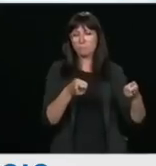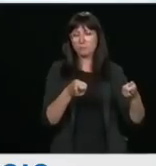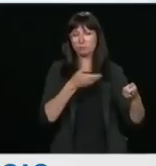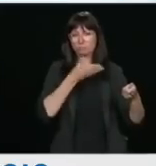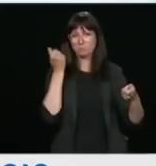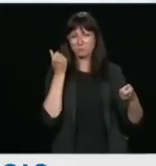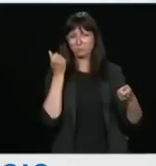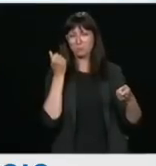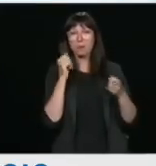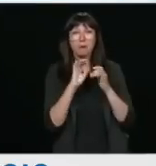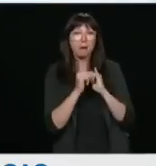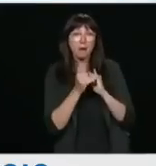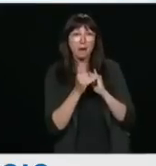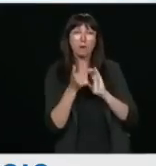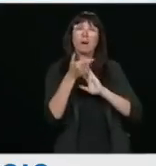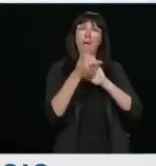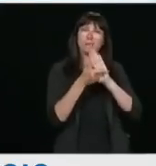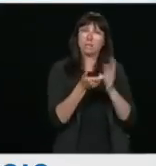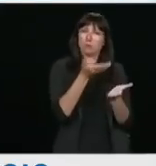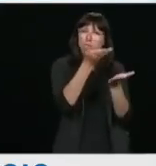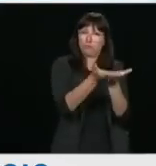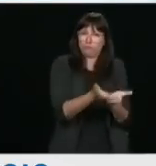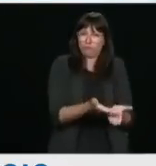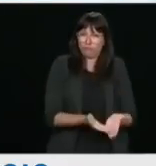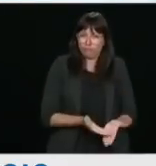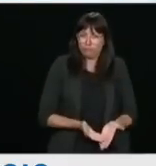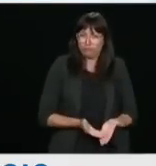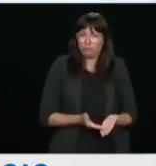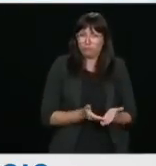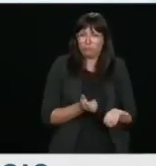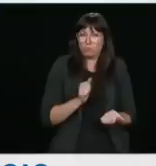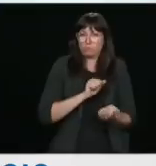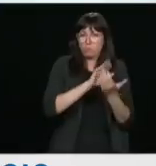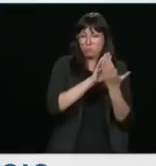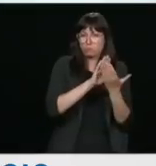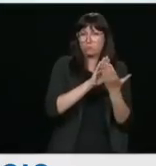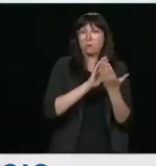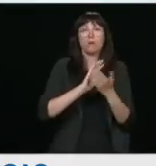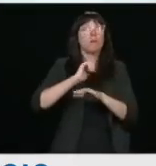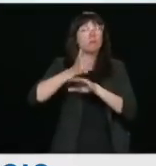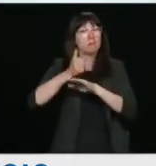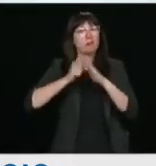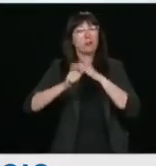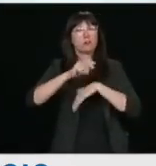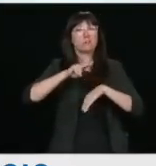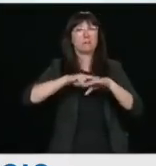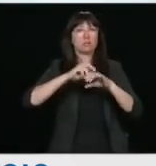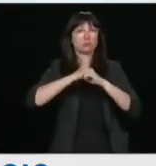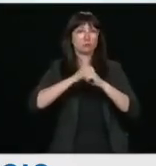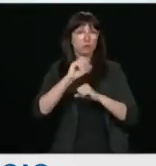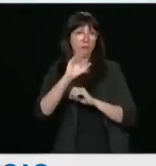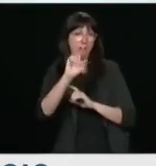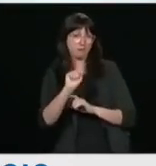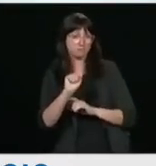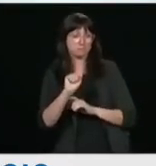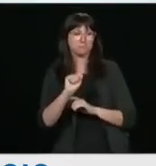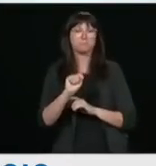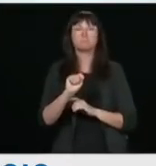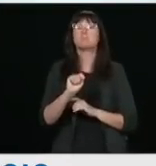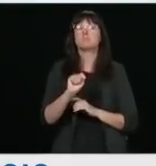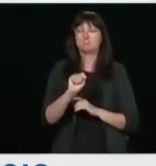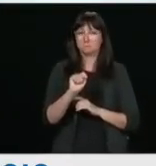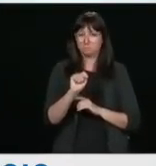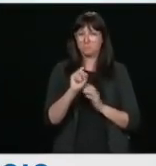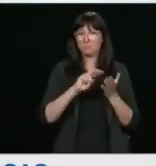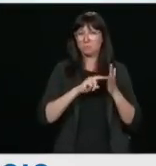justification regime put in place through that National Security Act. And so, was when the Justice Canada